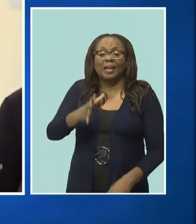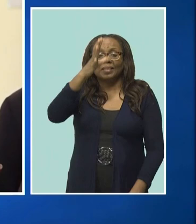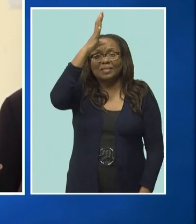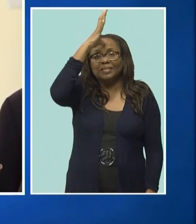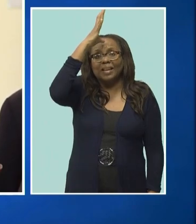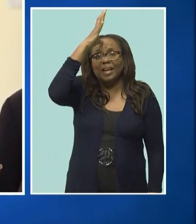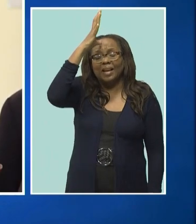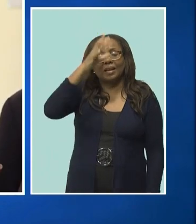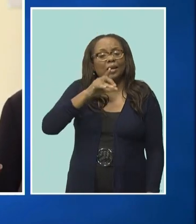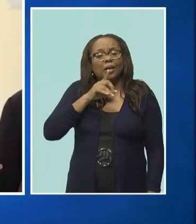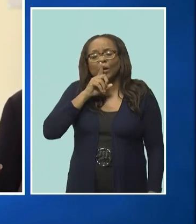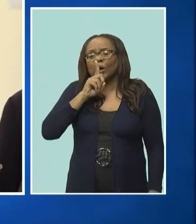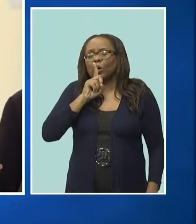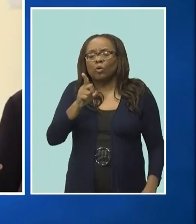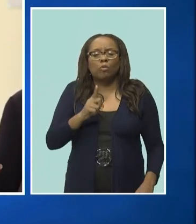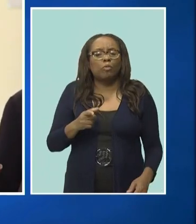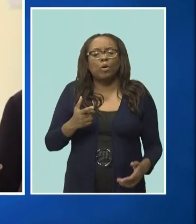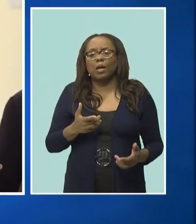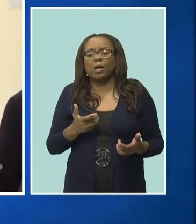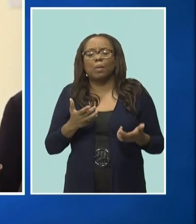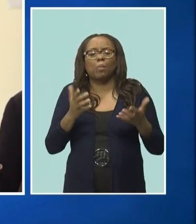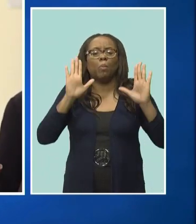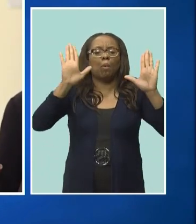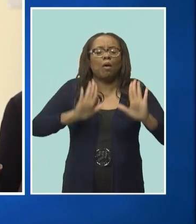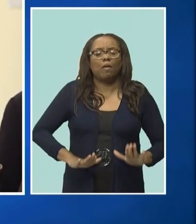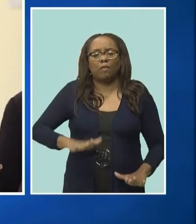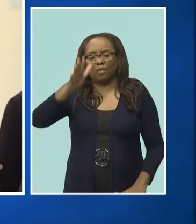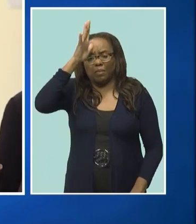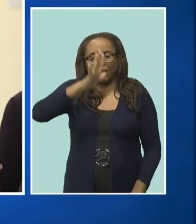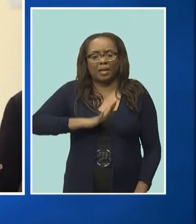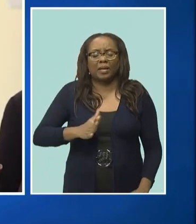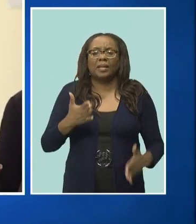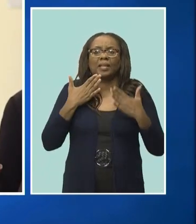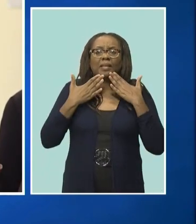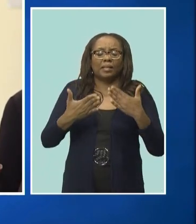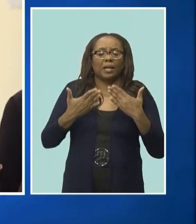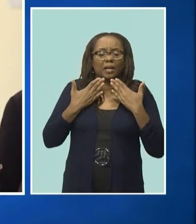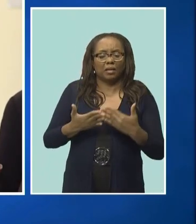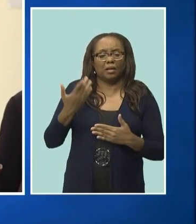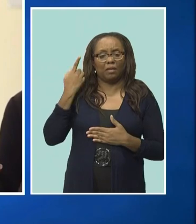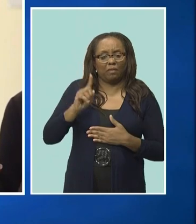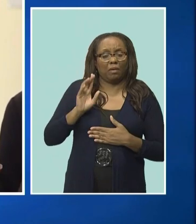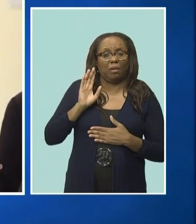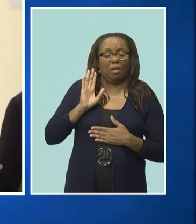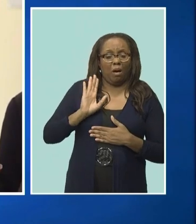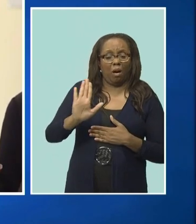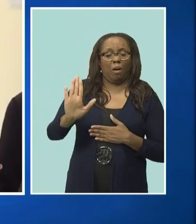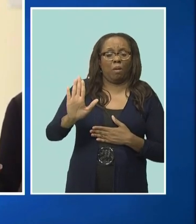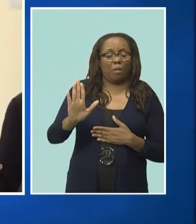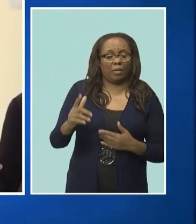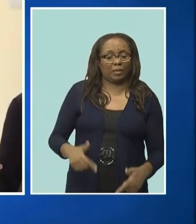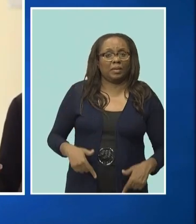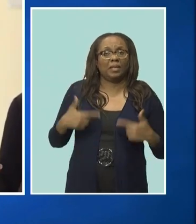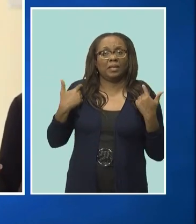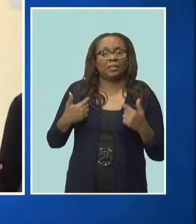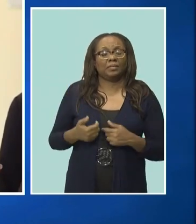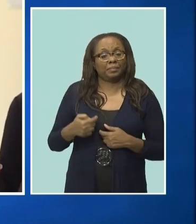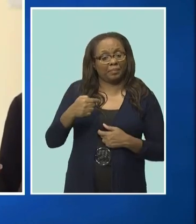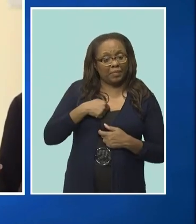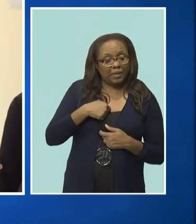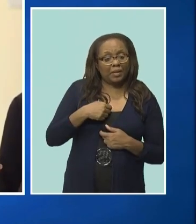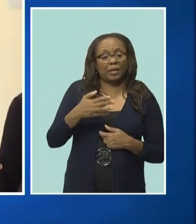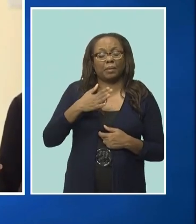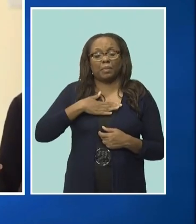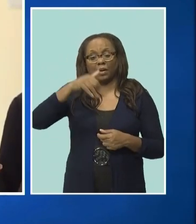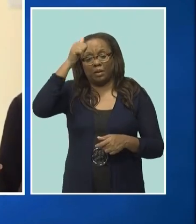You are my Goliath, my Lydon. Thank you for the legacy you gave us. Shramati and I are grateful to have